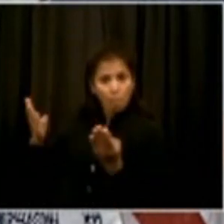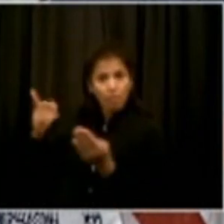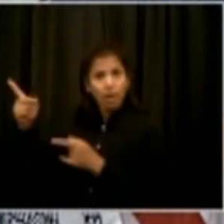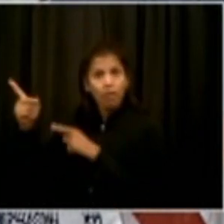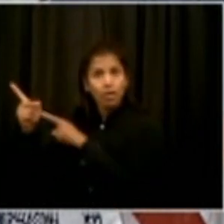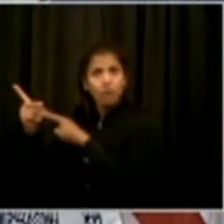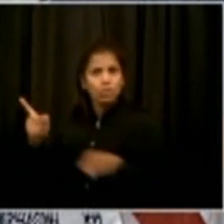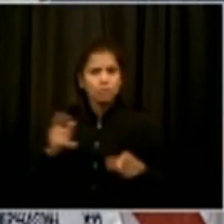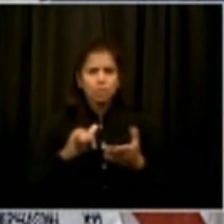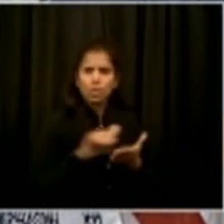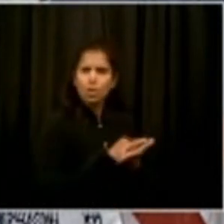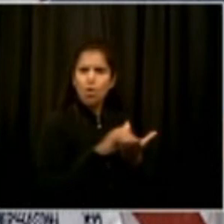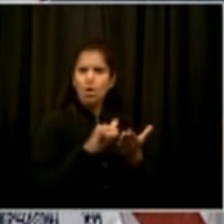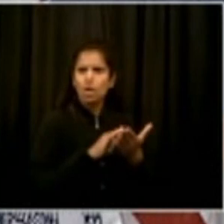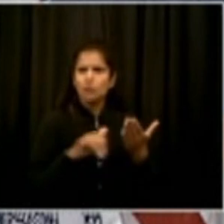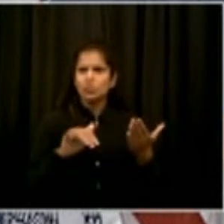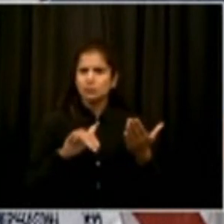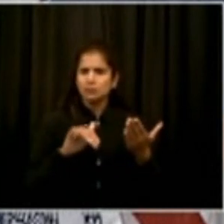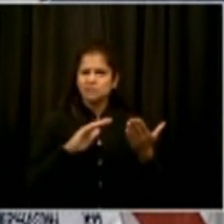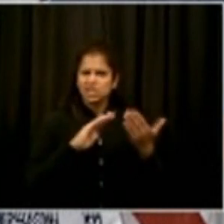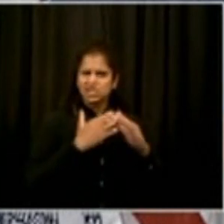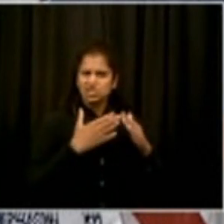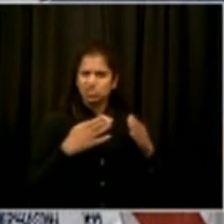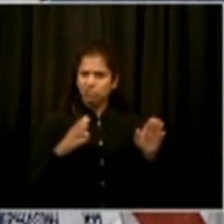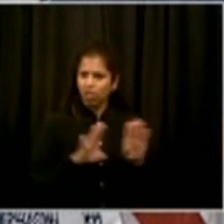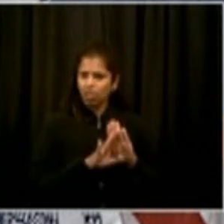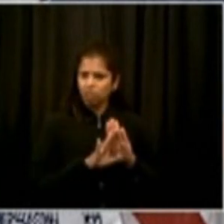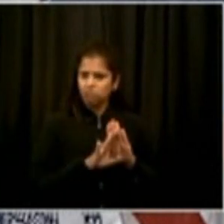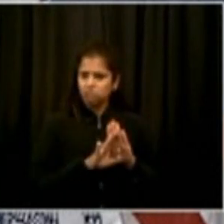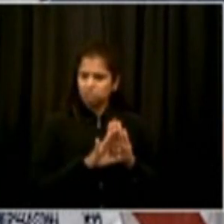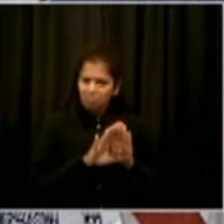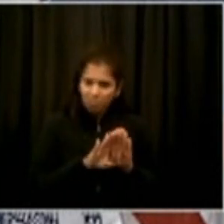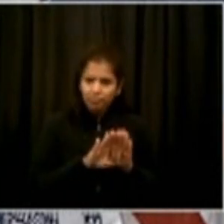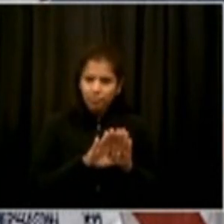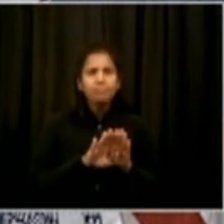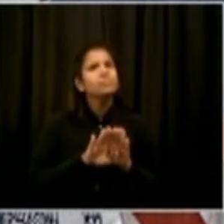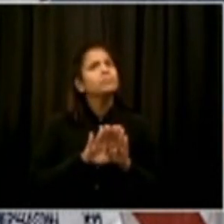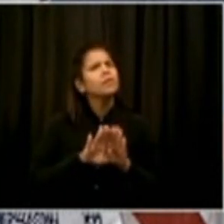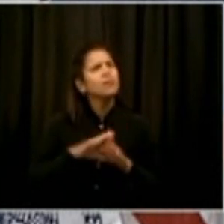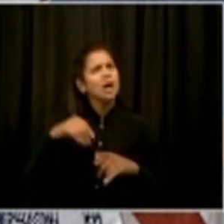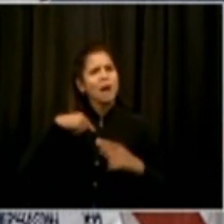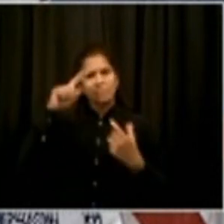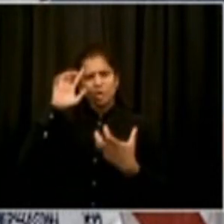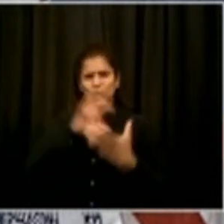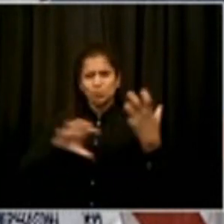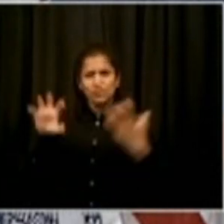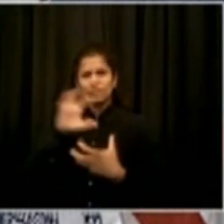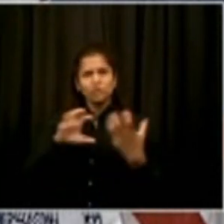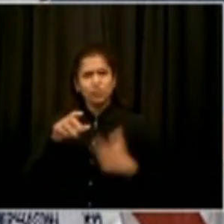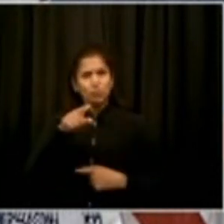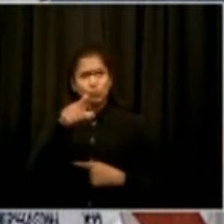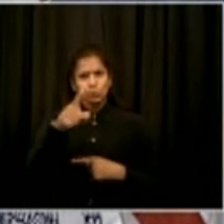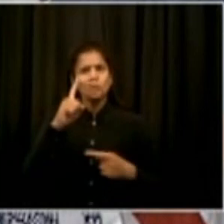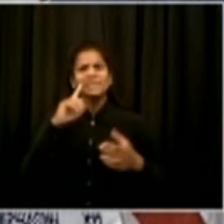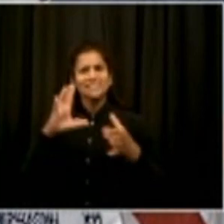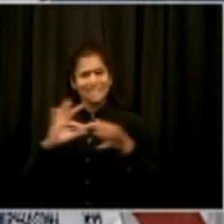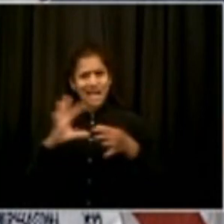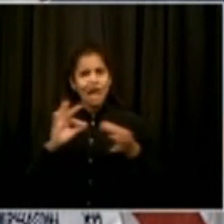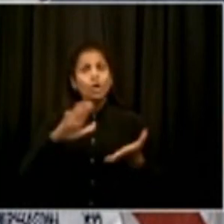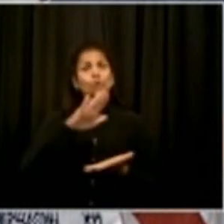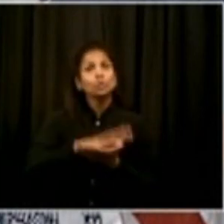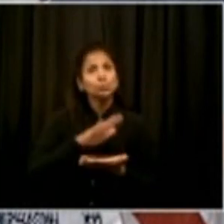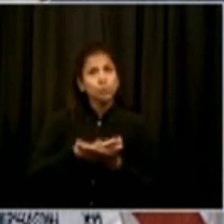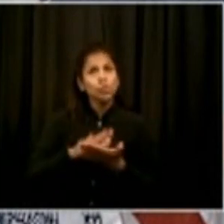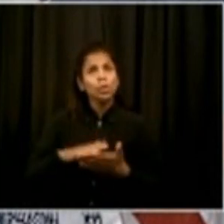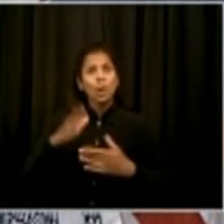if we are going to have in schools, in classroom school this fall. But if that metric ticks up and we have a lot of people infected, then I